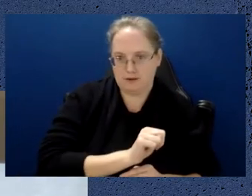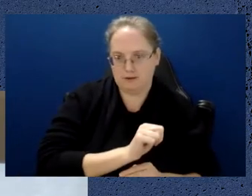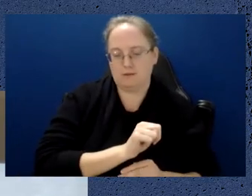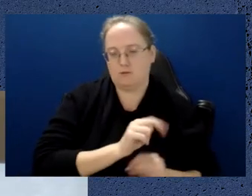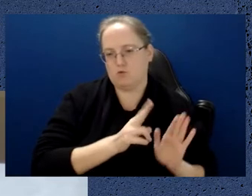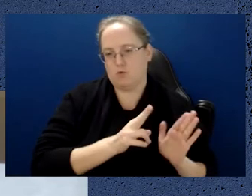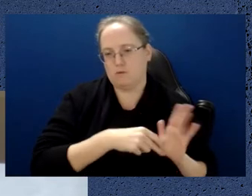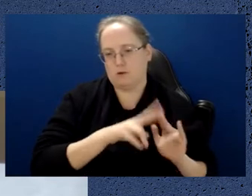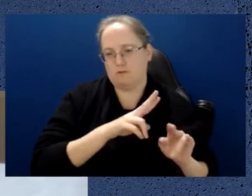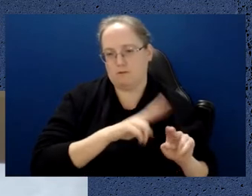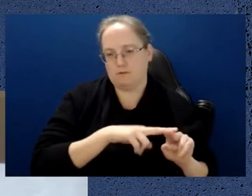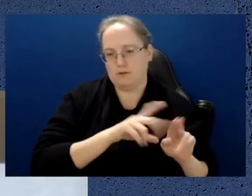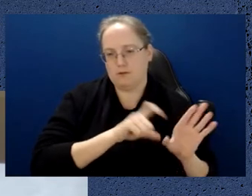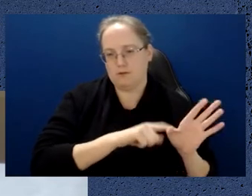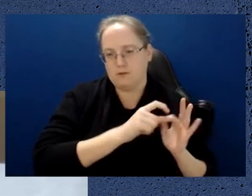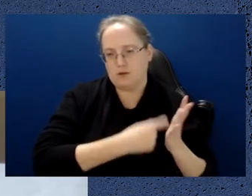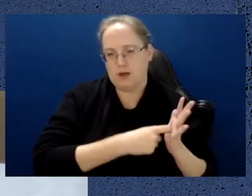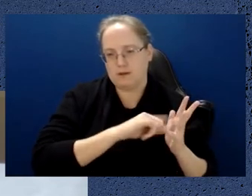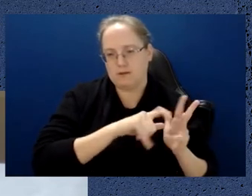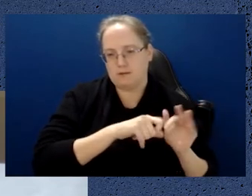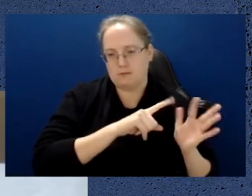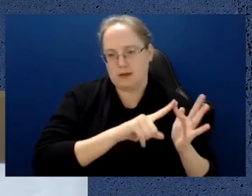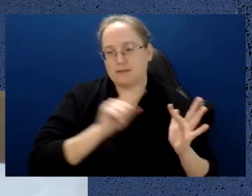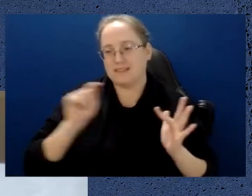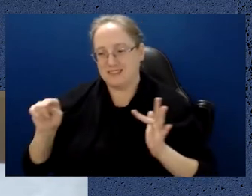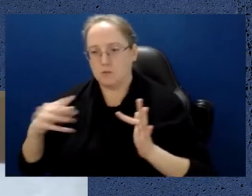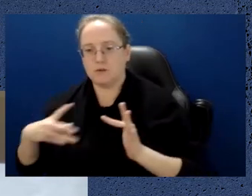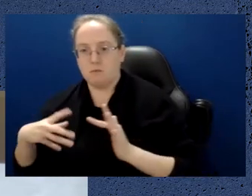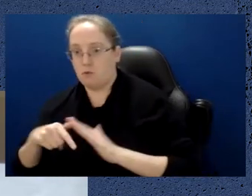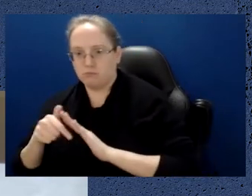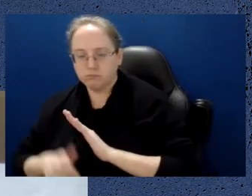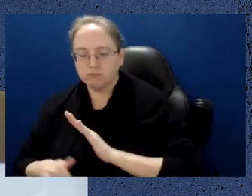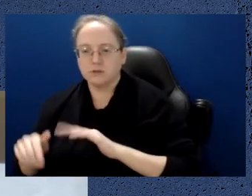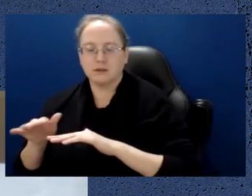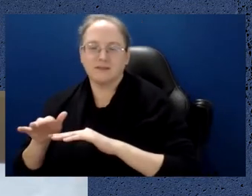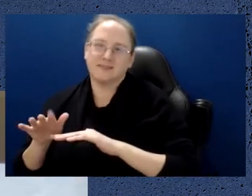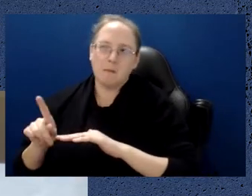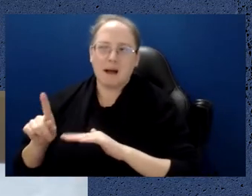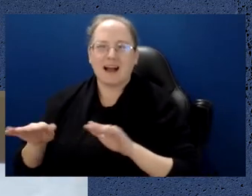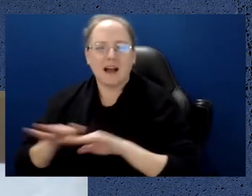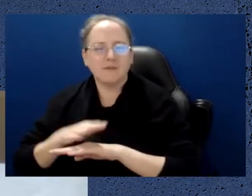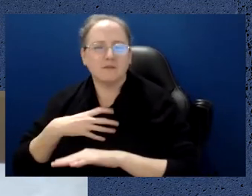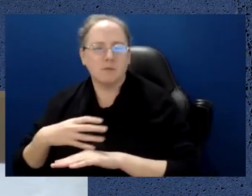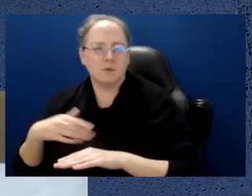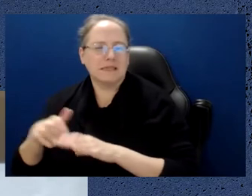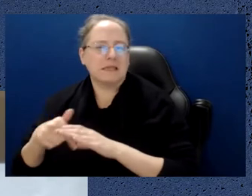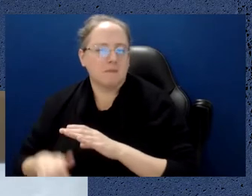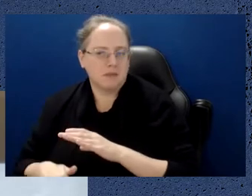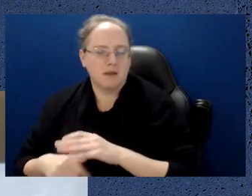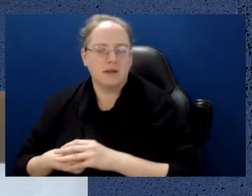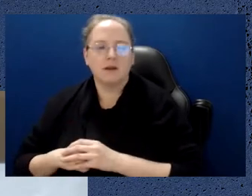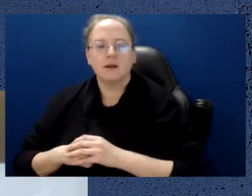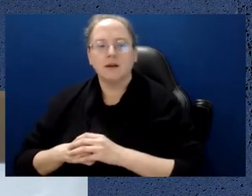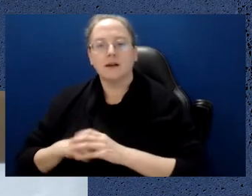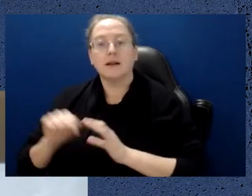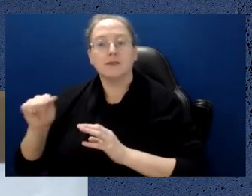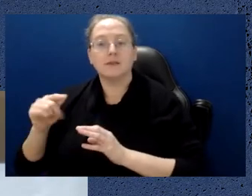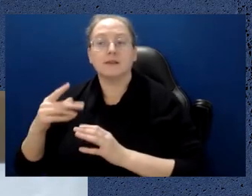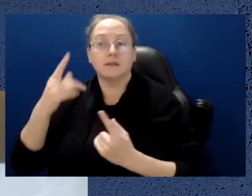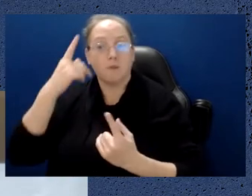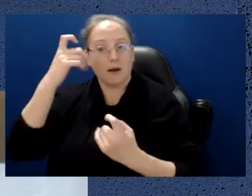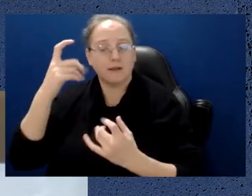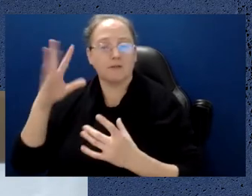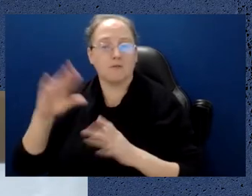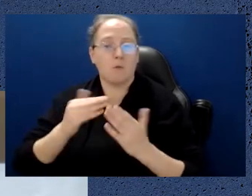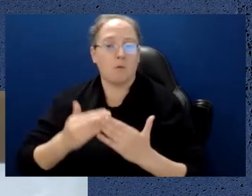cyberspace. But they cover very similar things in terms of some suggestions coming from the World